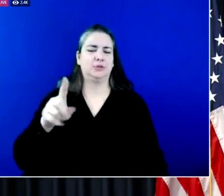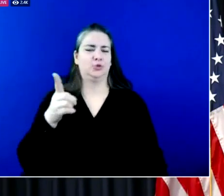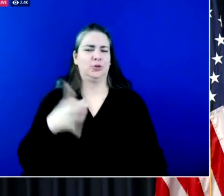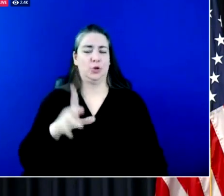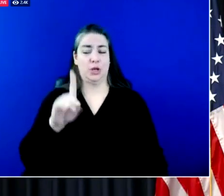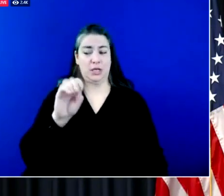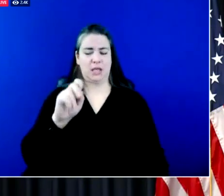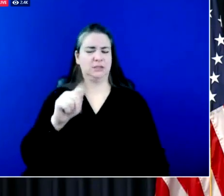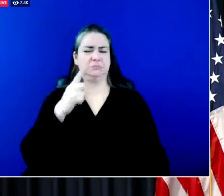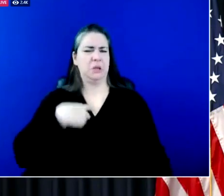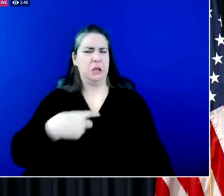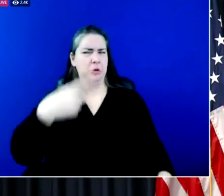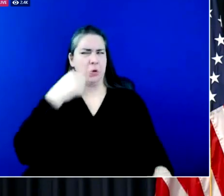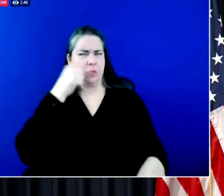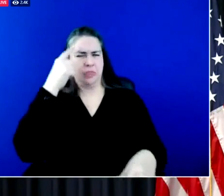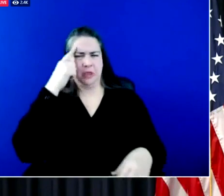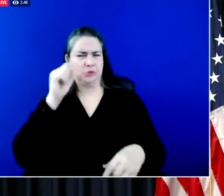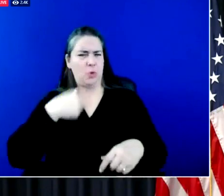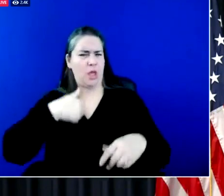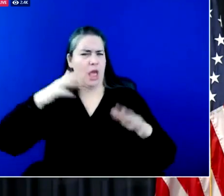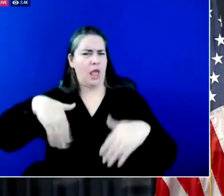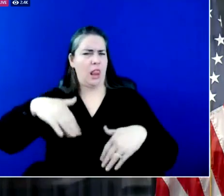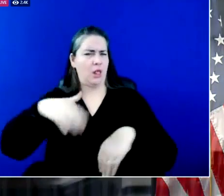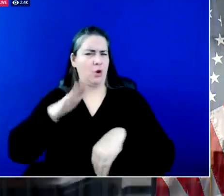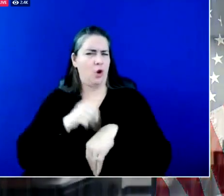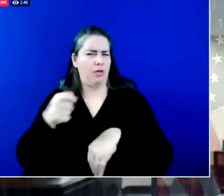to call them out yet director